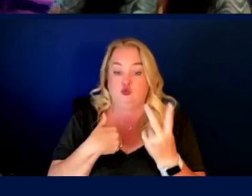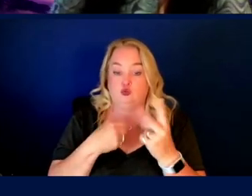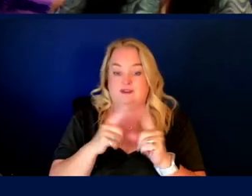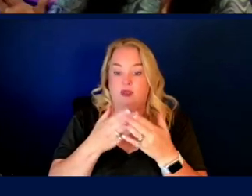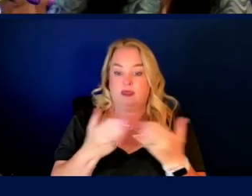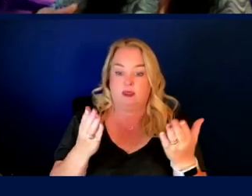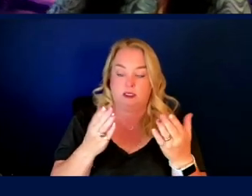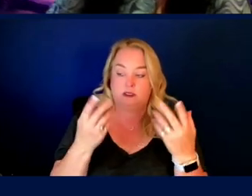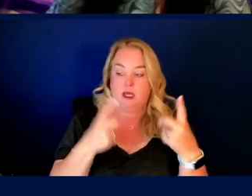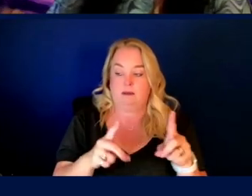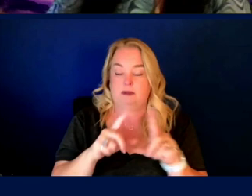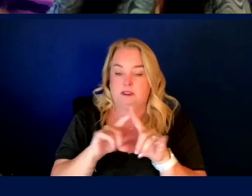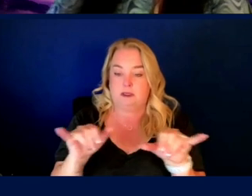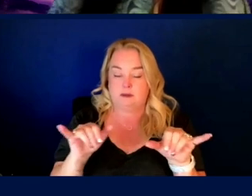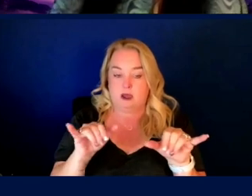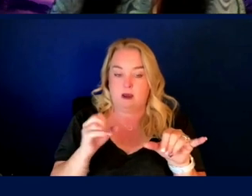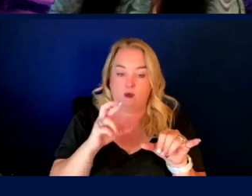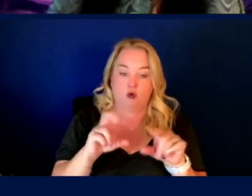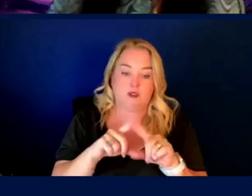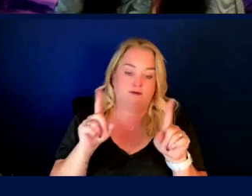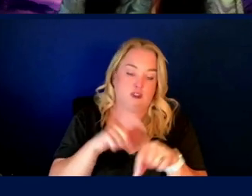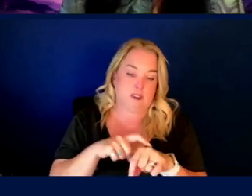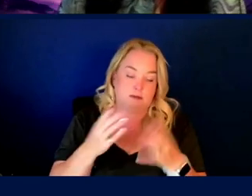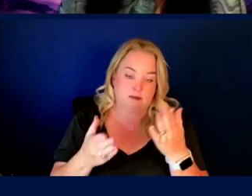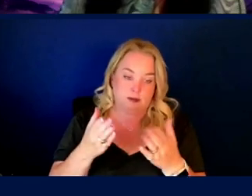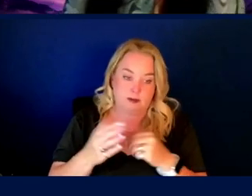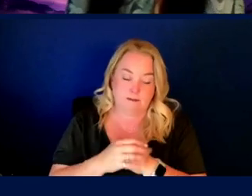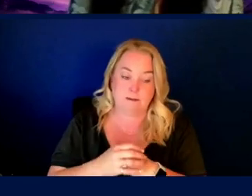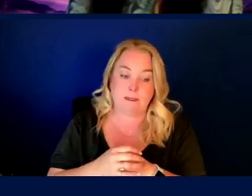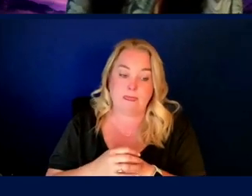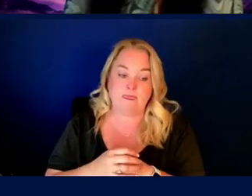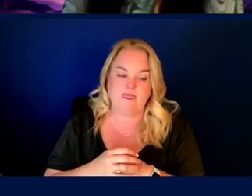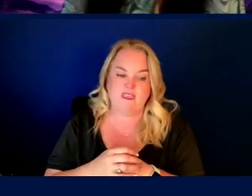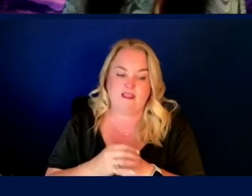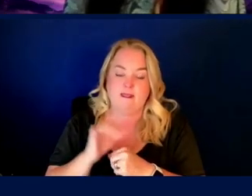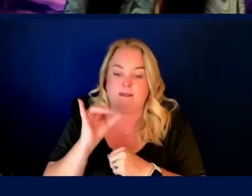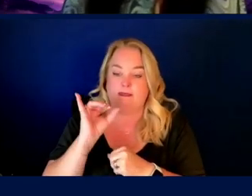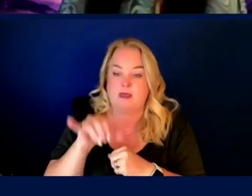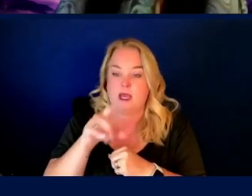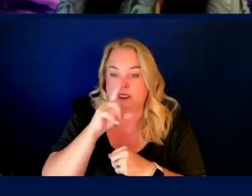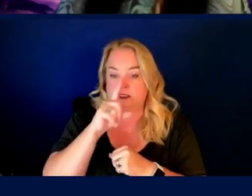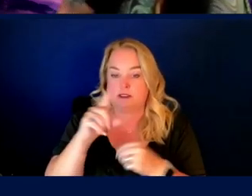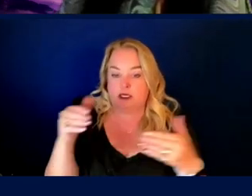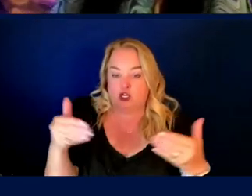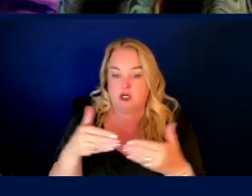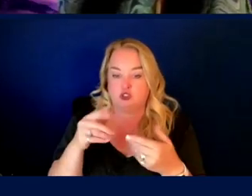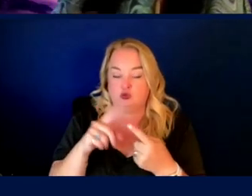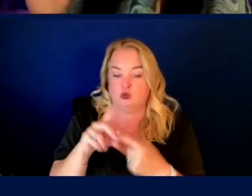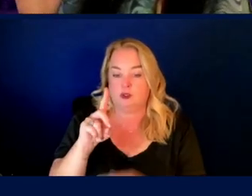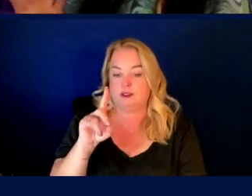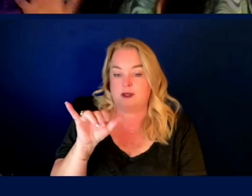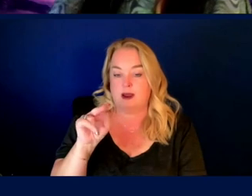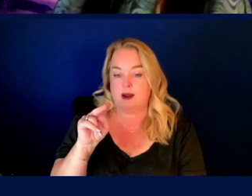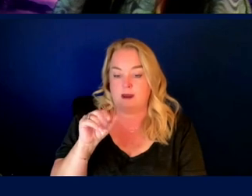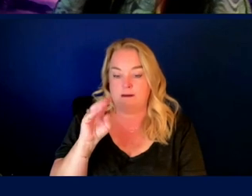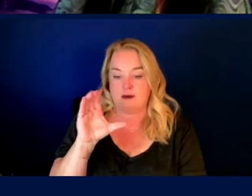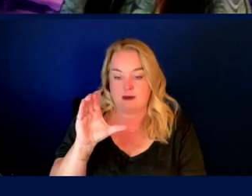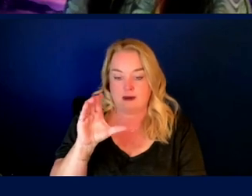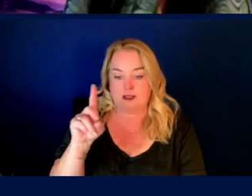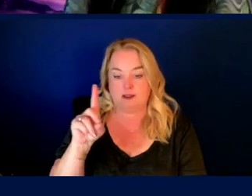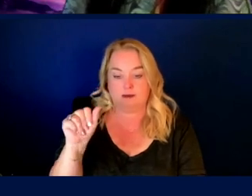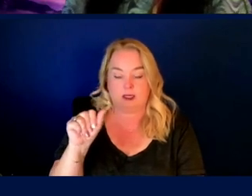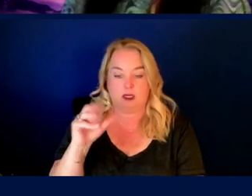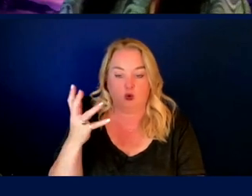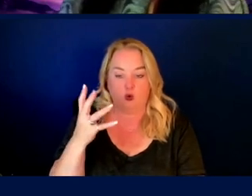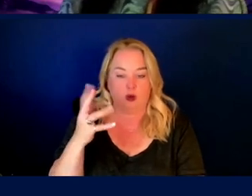their own cadence and they flare at different times or maybe at the same time. So that's just a high level introduction to dynamic disability and what that might look